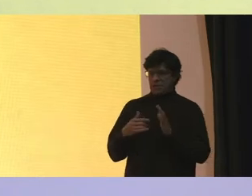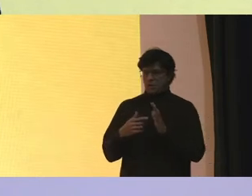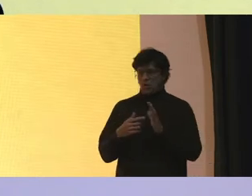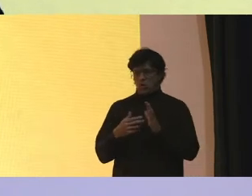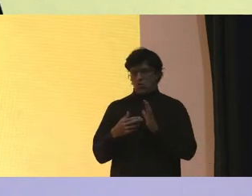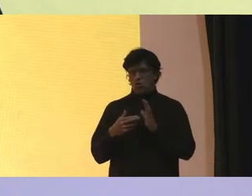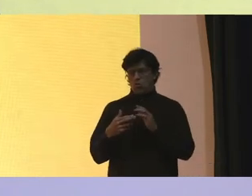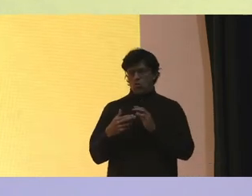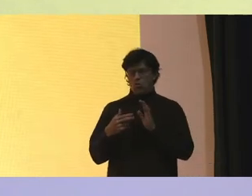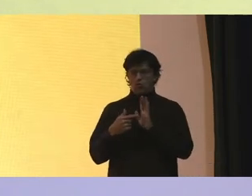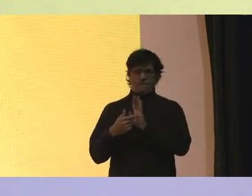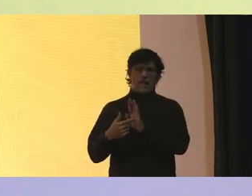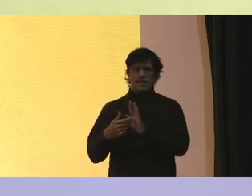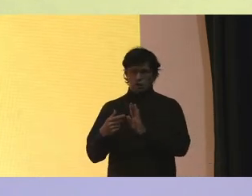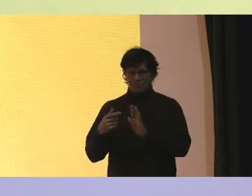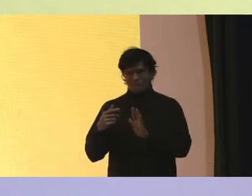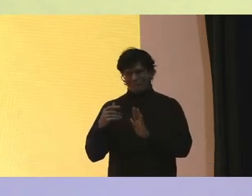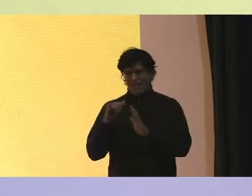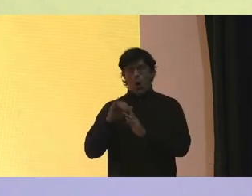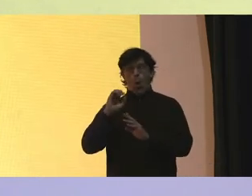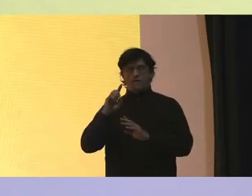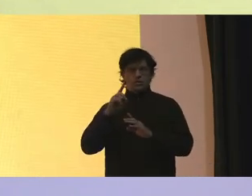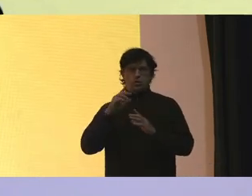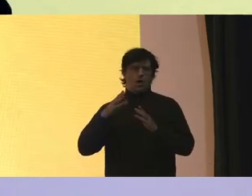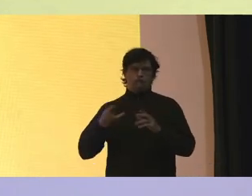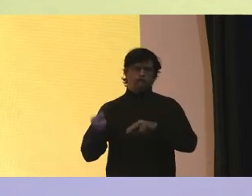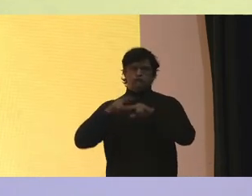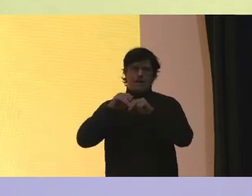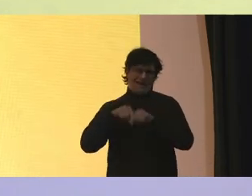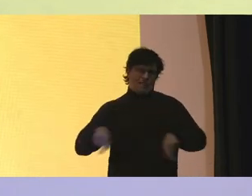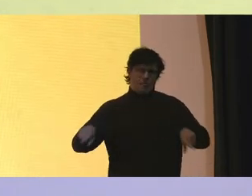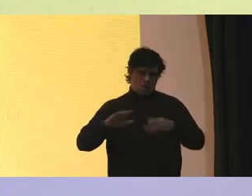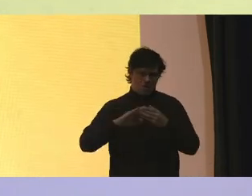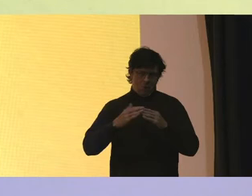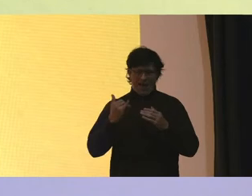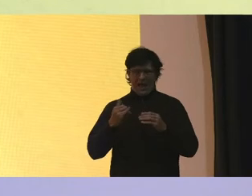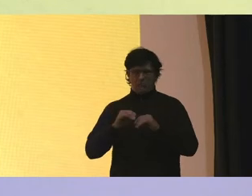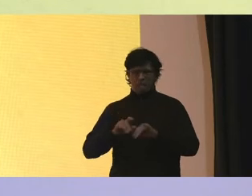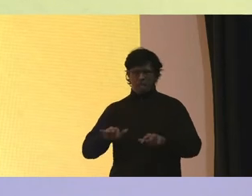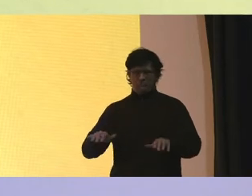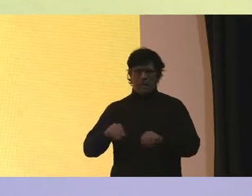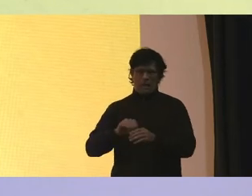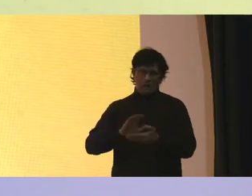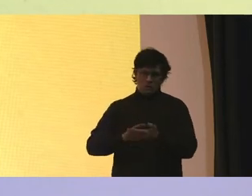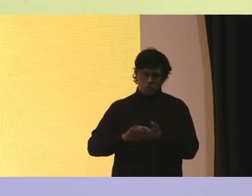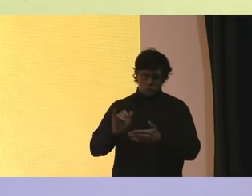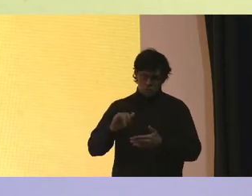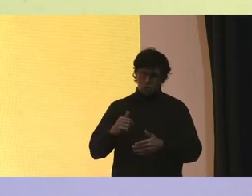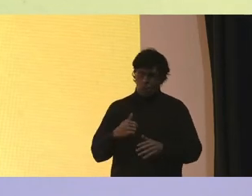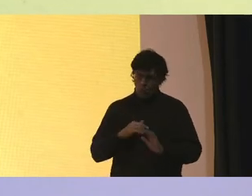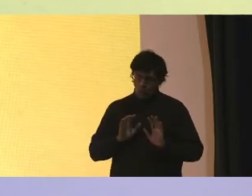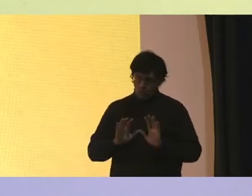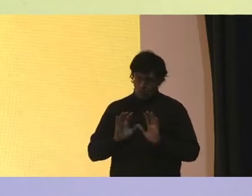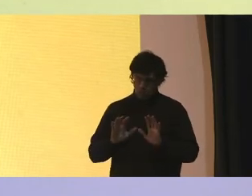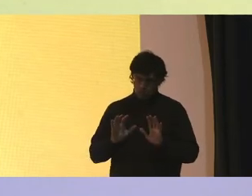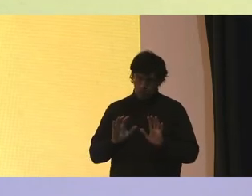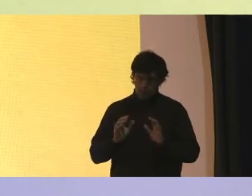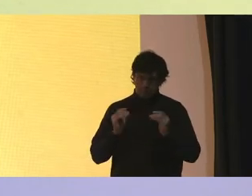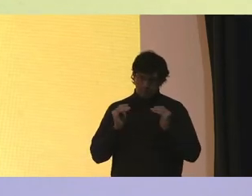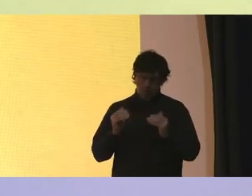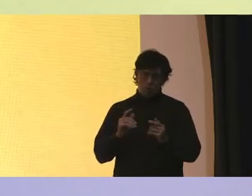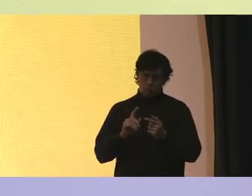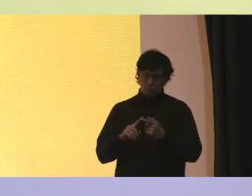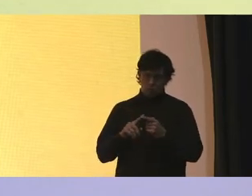overdoses are up in our community And now they're up in our schools as well So we'll be pushing forward to